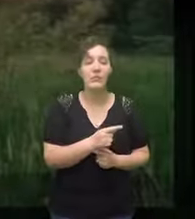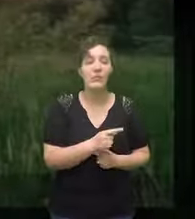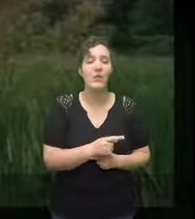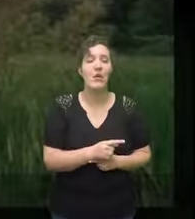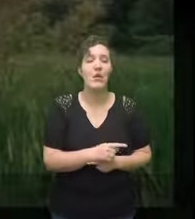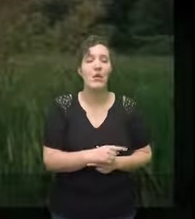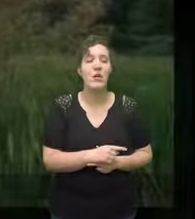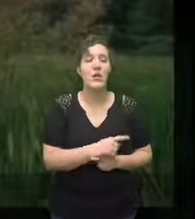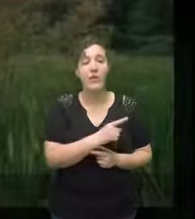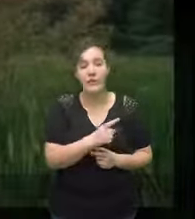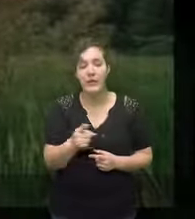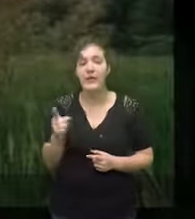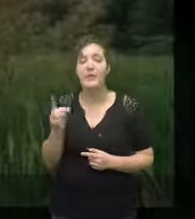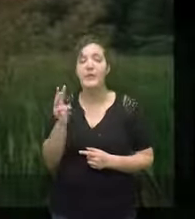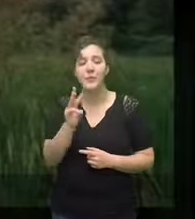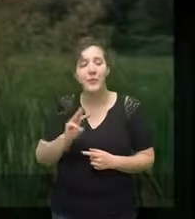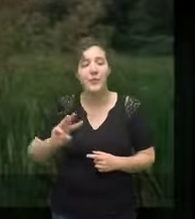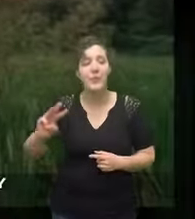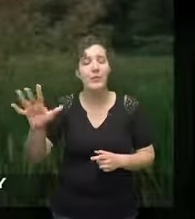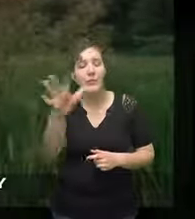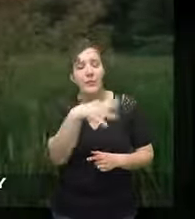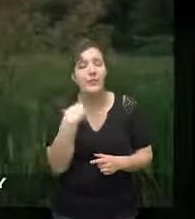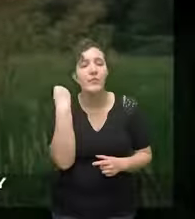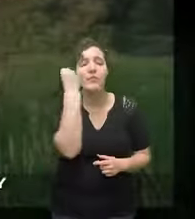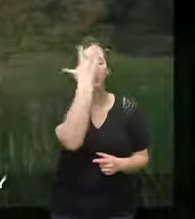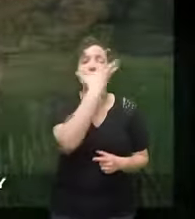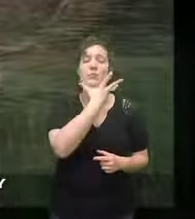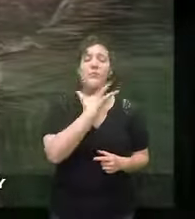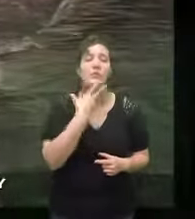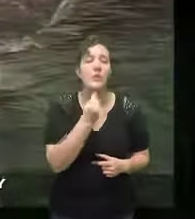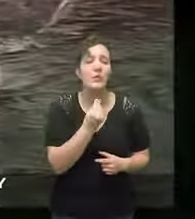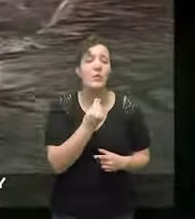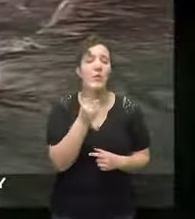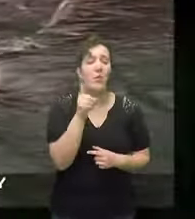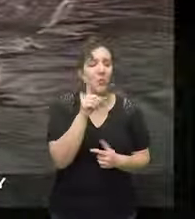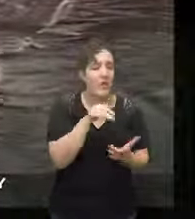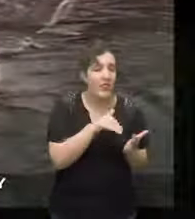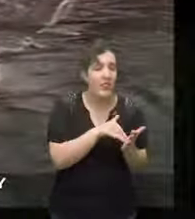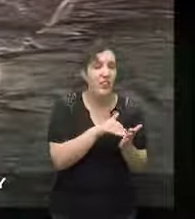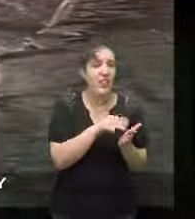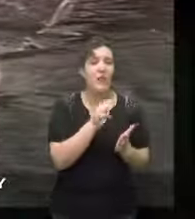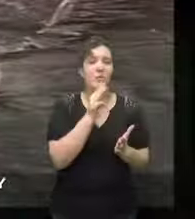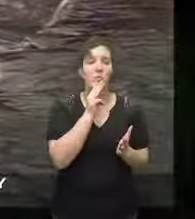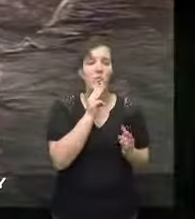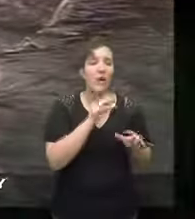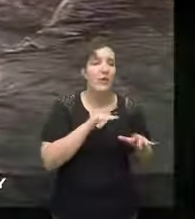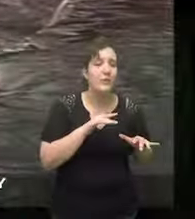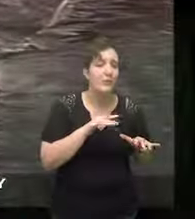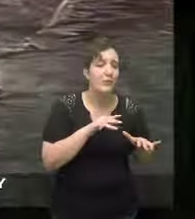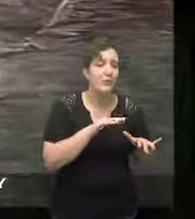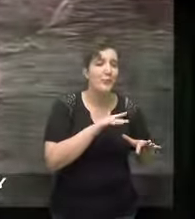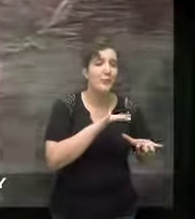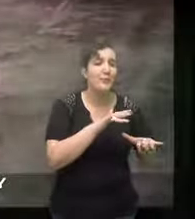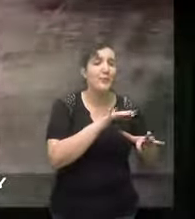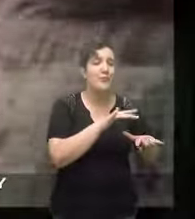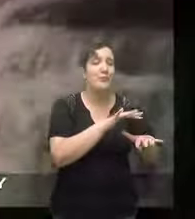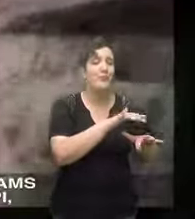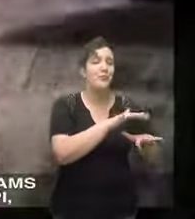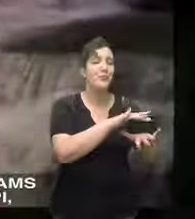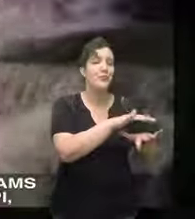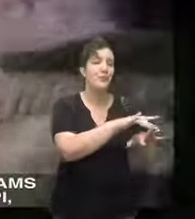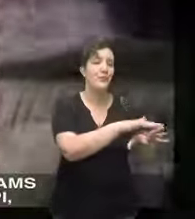to our West lies land of inexpressible beauty and fertility